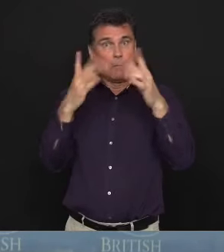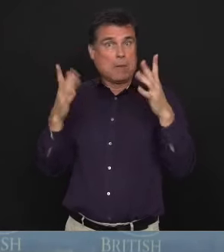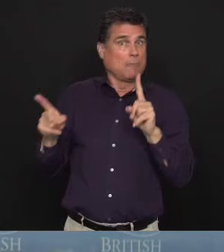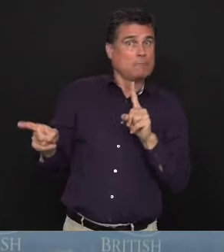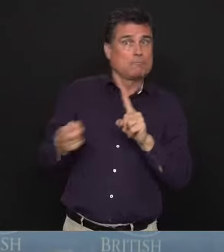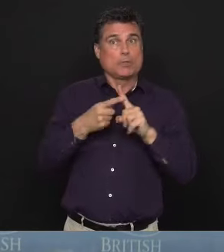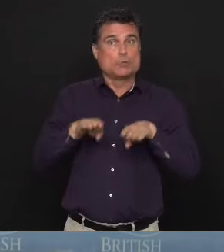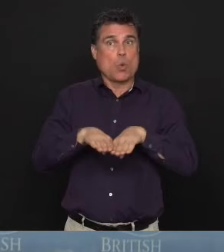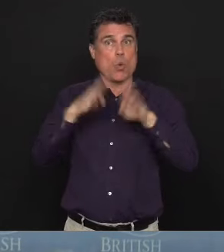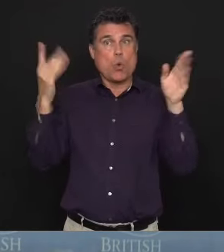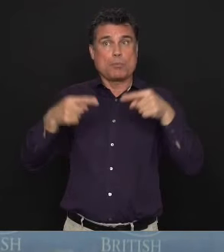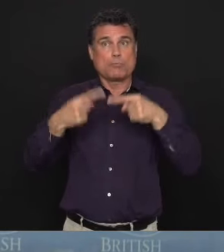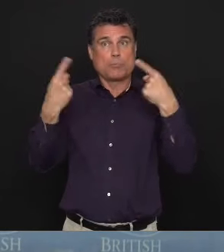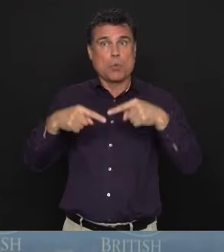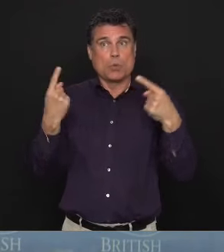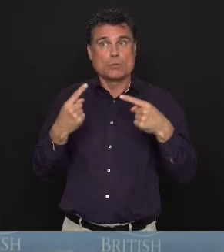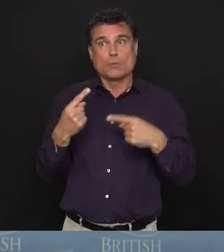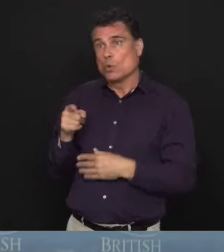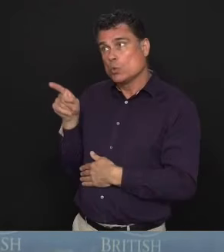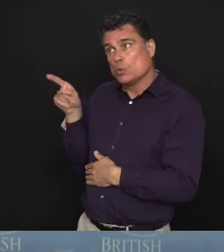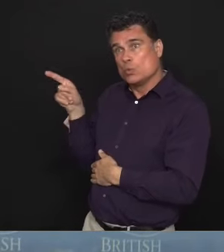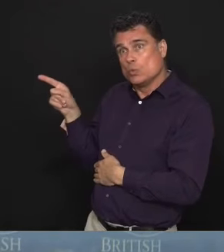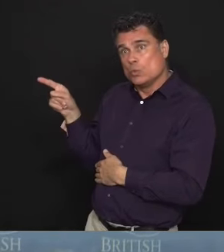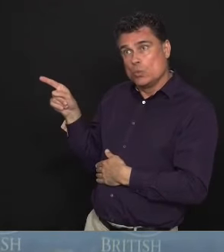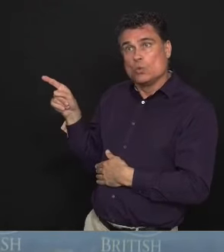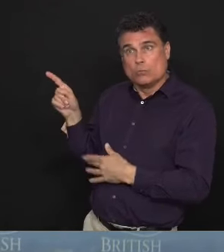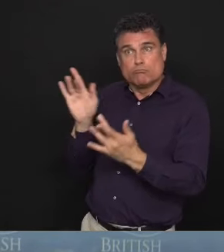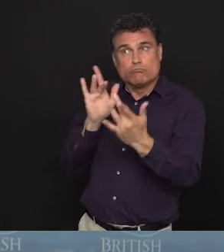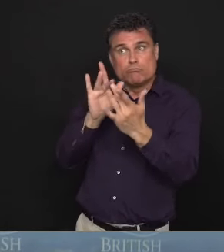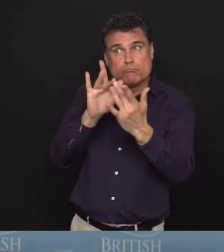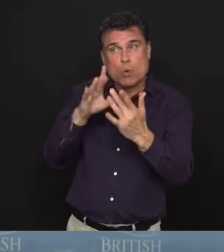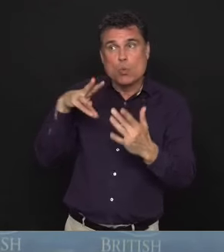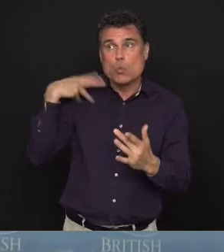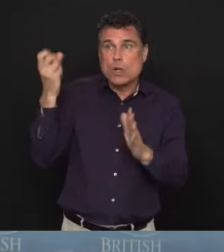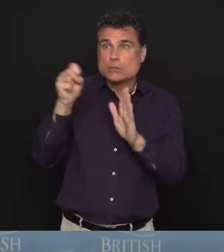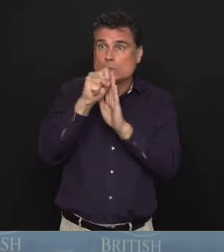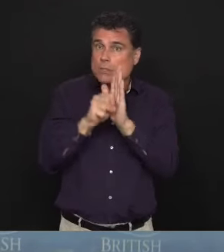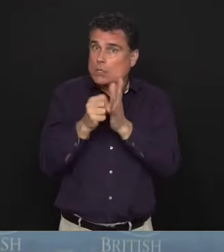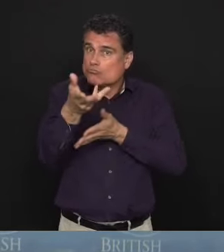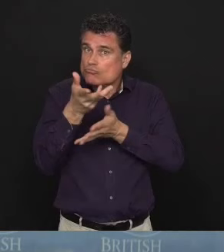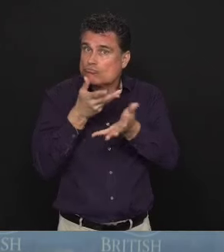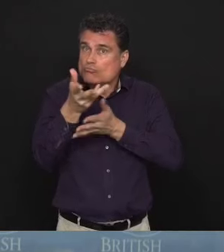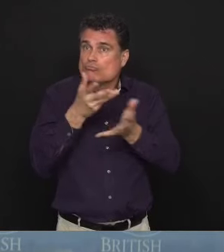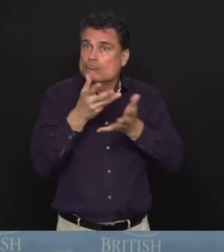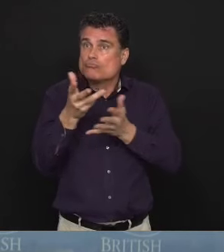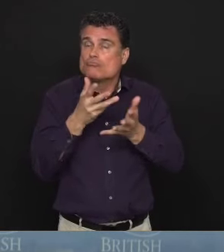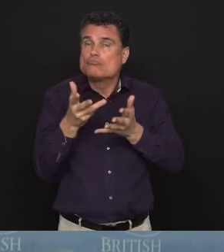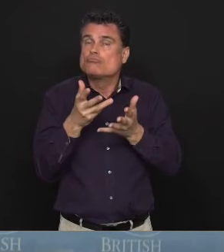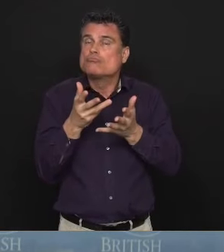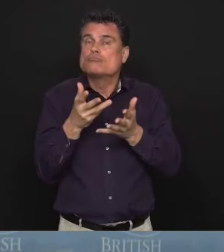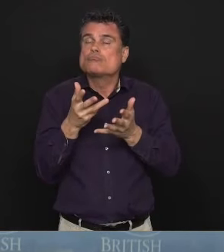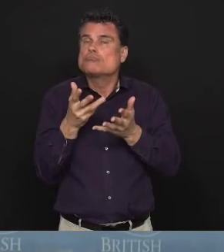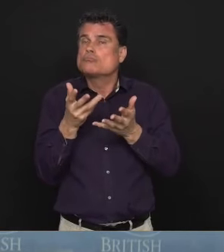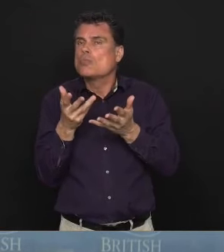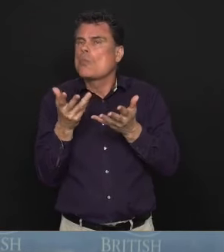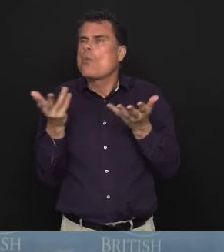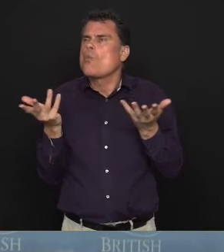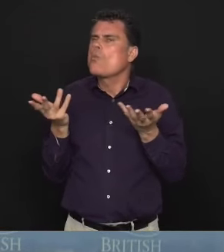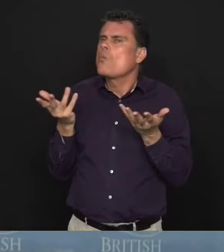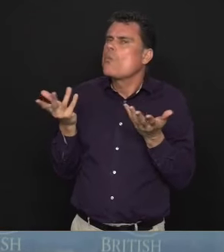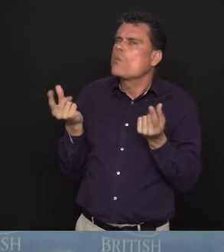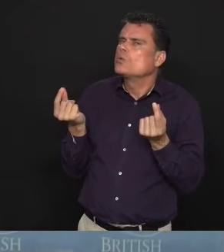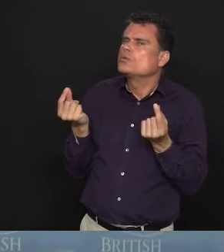you, Mr. Farnworth, had with your colleagues or counterparts in Washington State or other cabinet officials had with regional American officials?